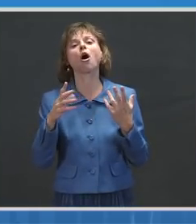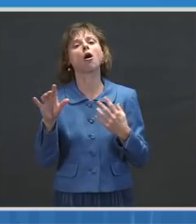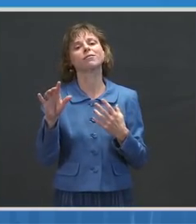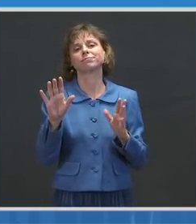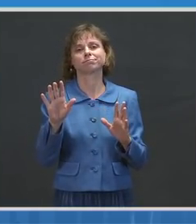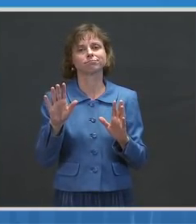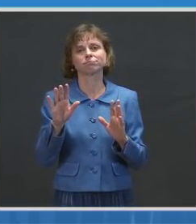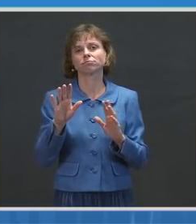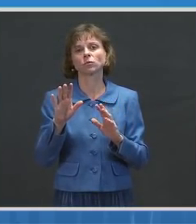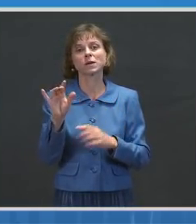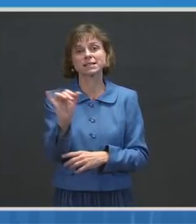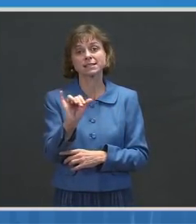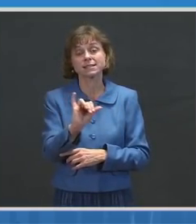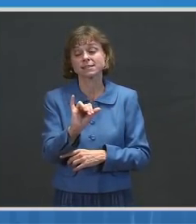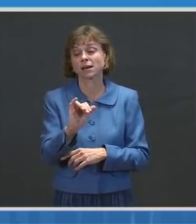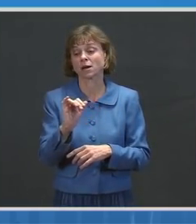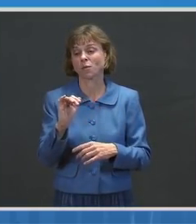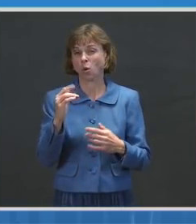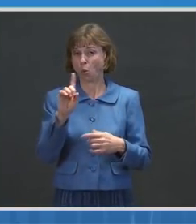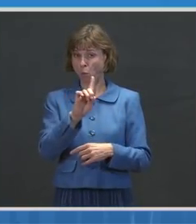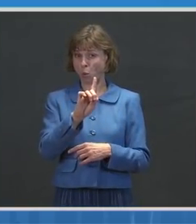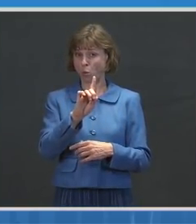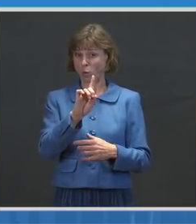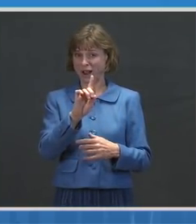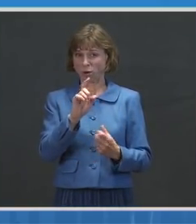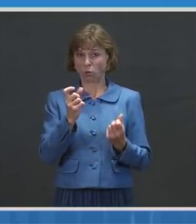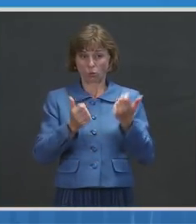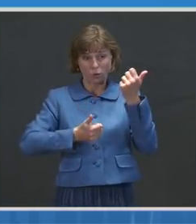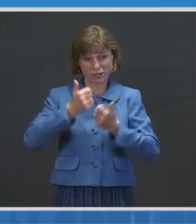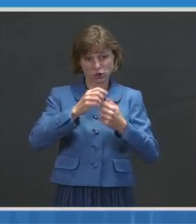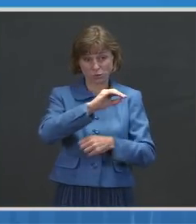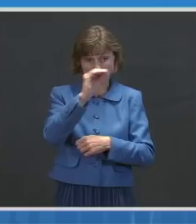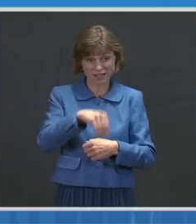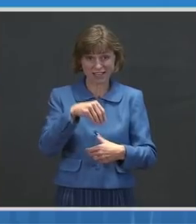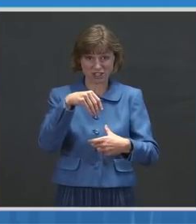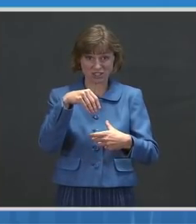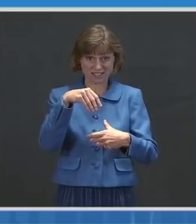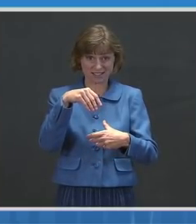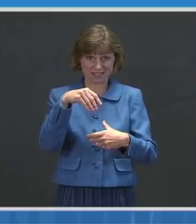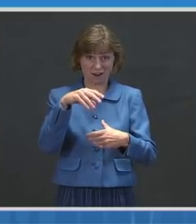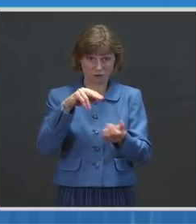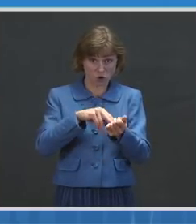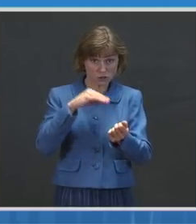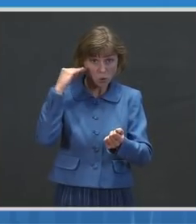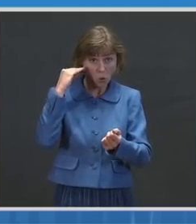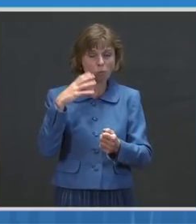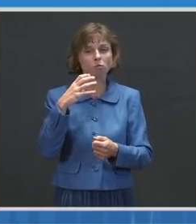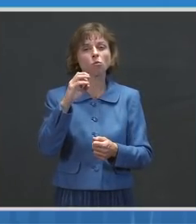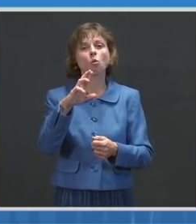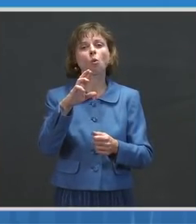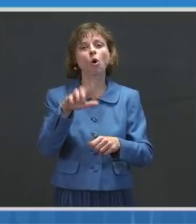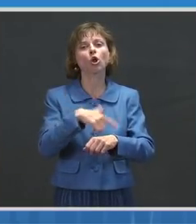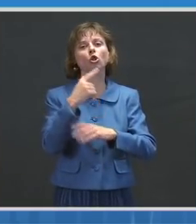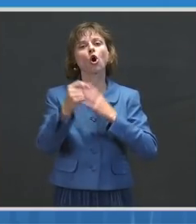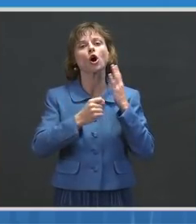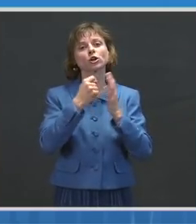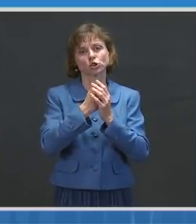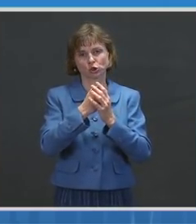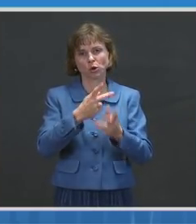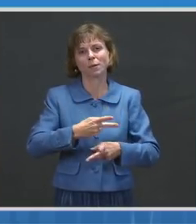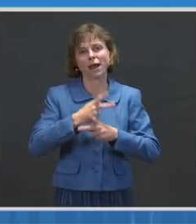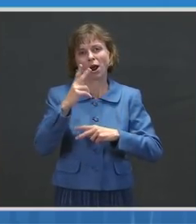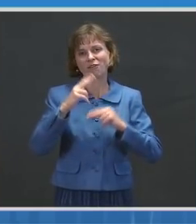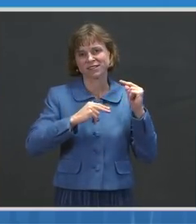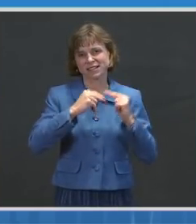Likewise, what percentage of the population in nursing homes or long-term care facilities are fully vaccinated? So,